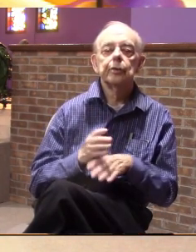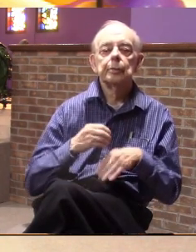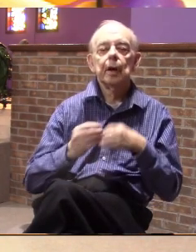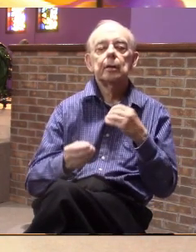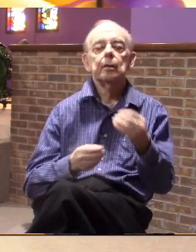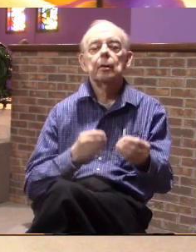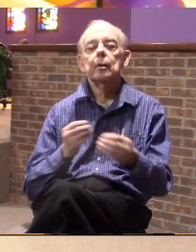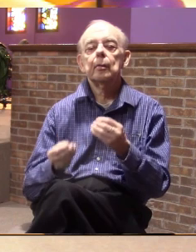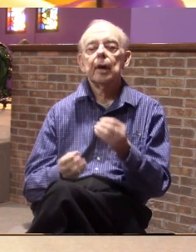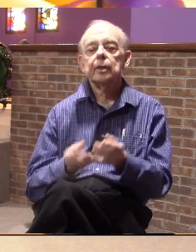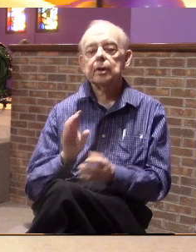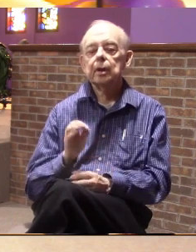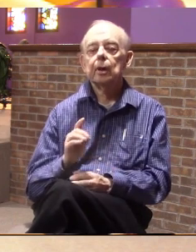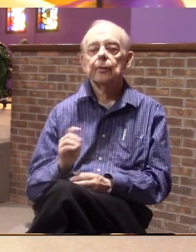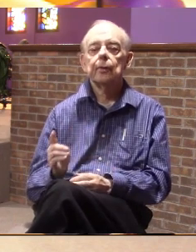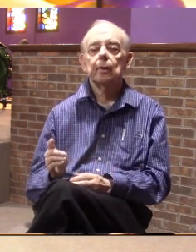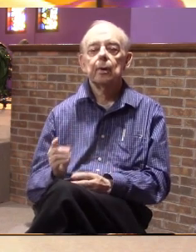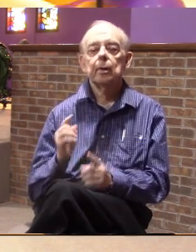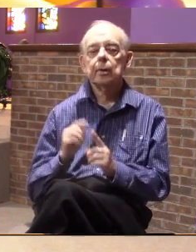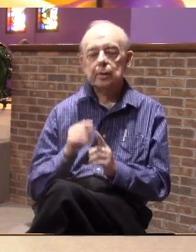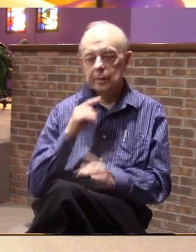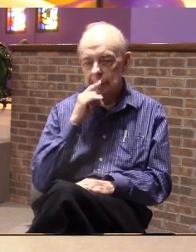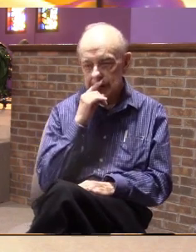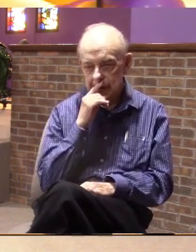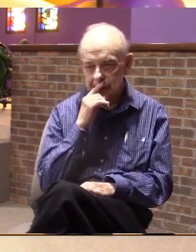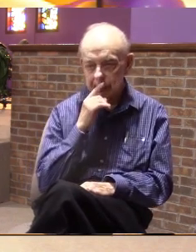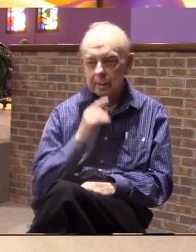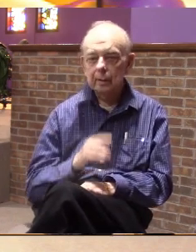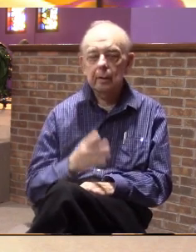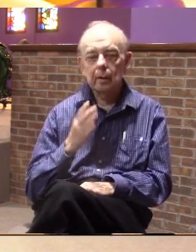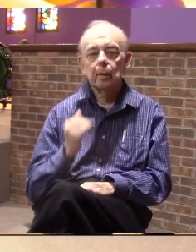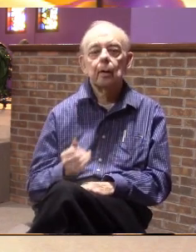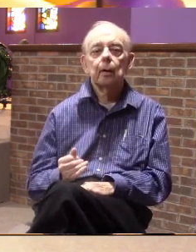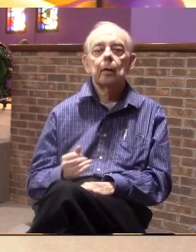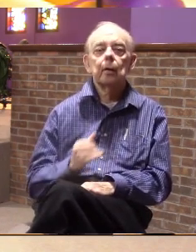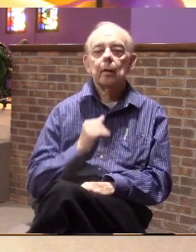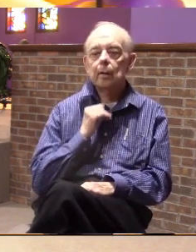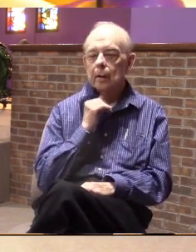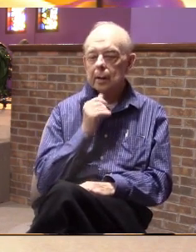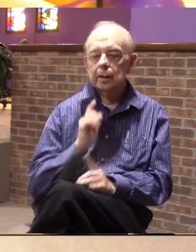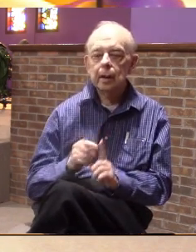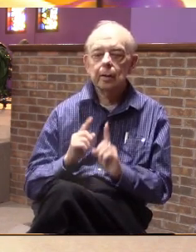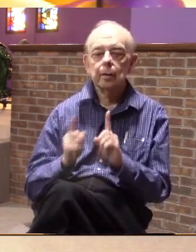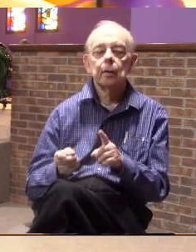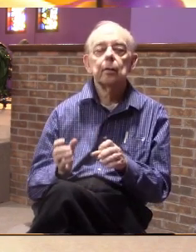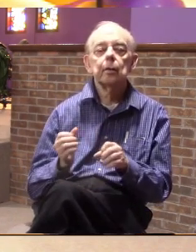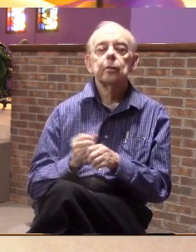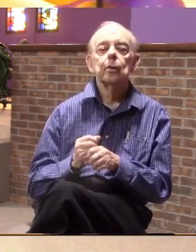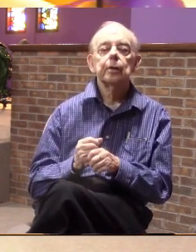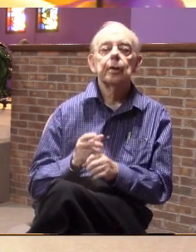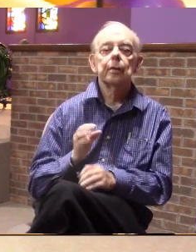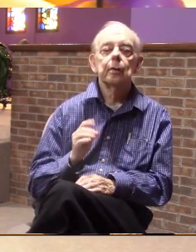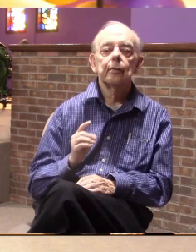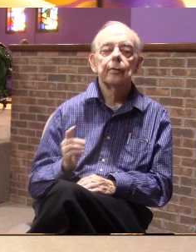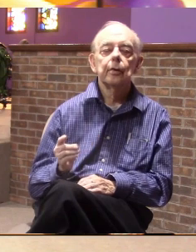and lunch to the kids because they weren't able to go to school to get food